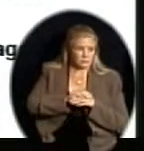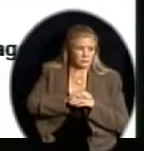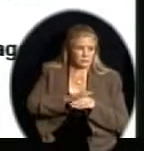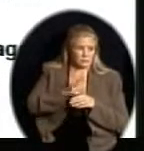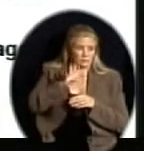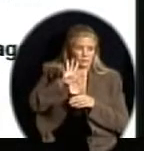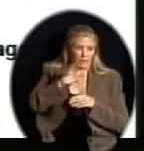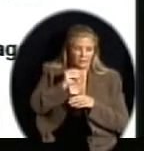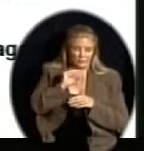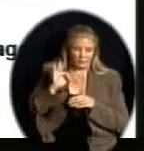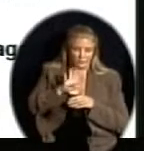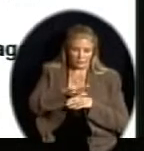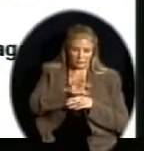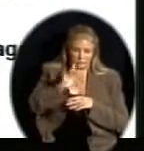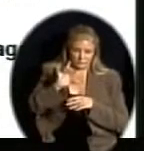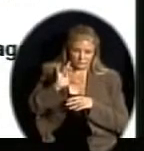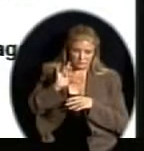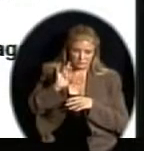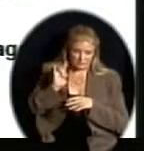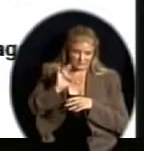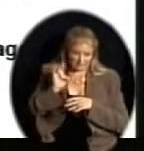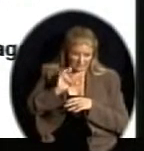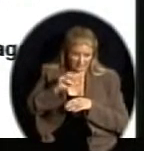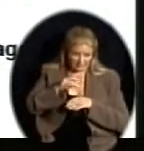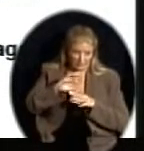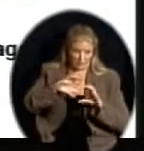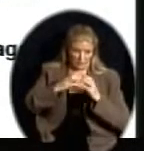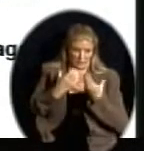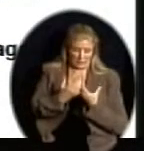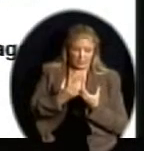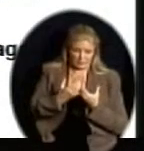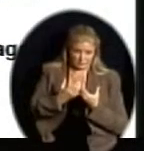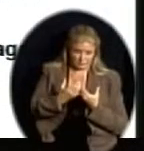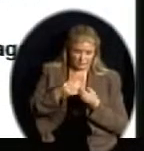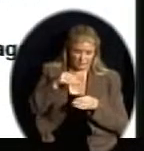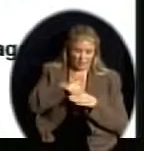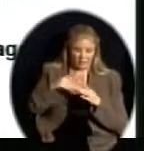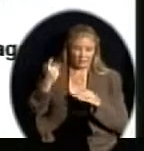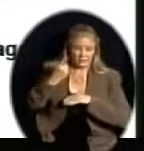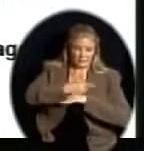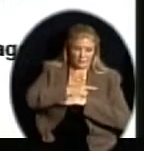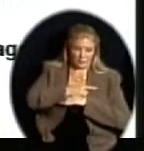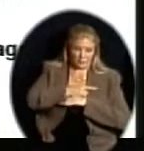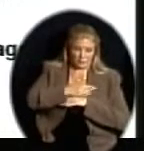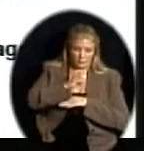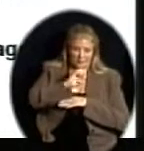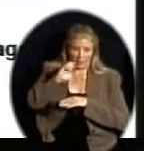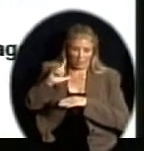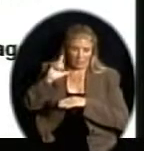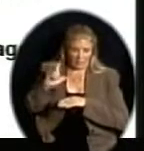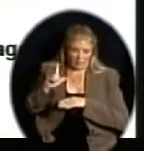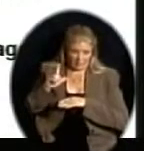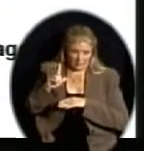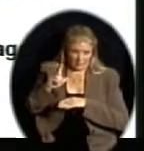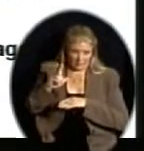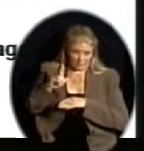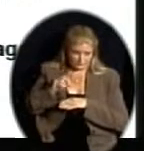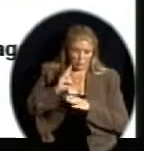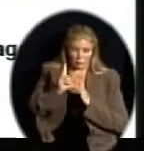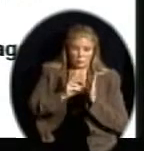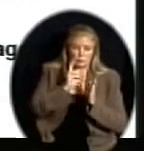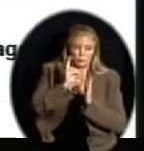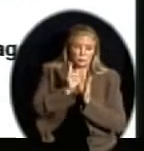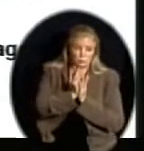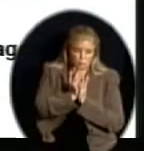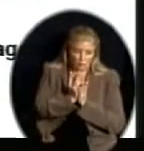classes throughout the day were ELL, or English Language Learner classes. Two of those hours devoted specifically to learning English. The other